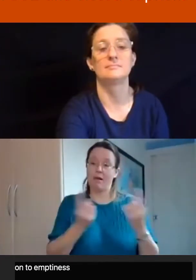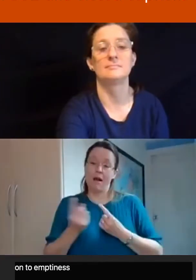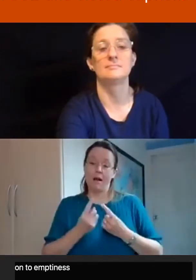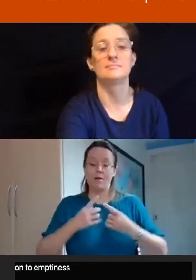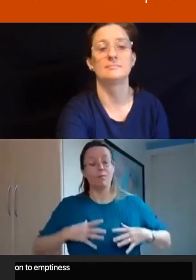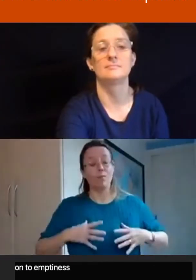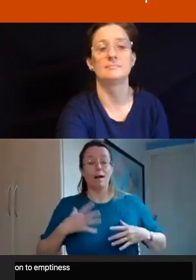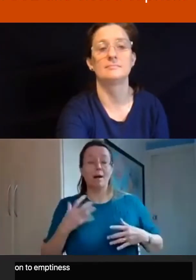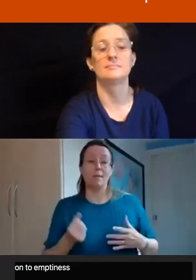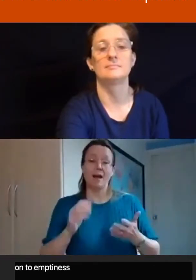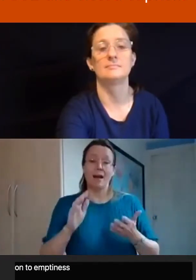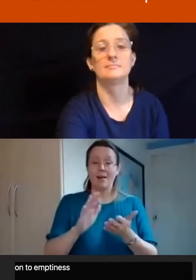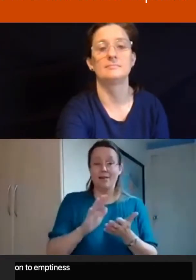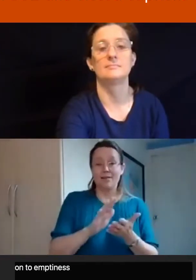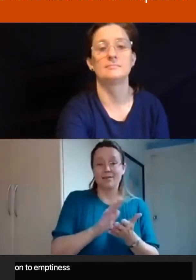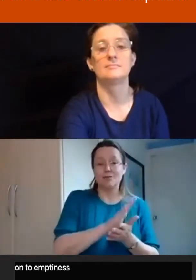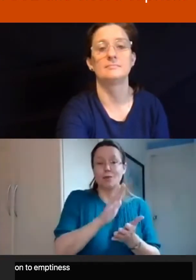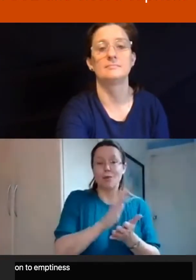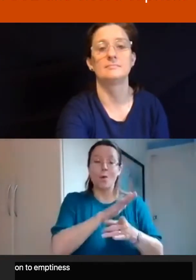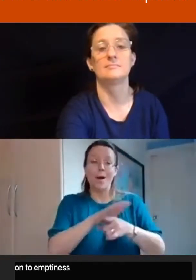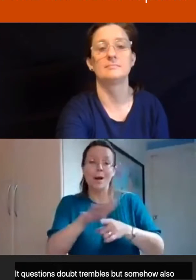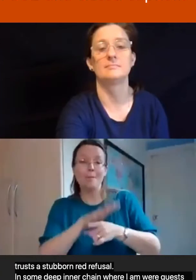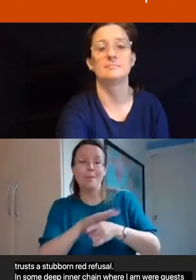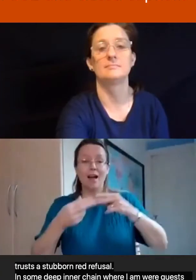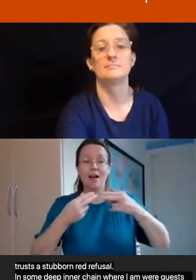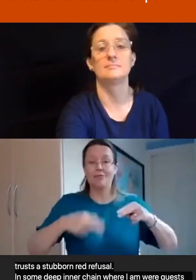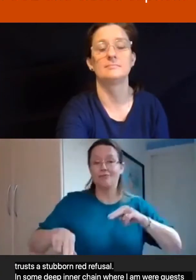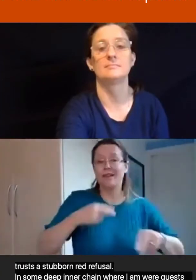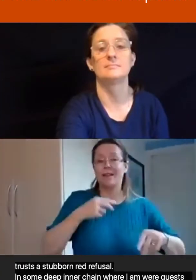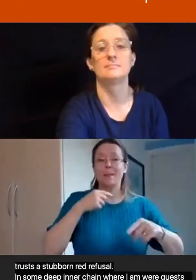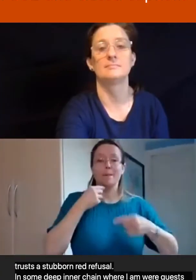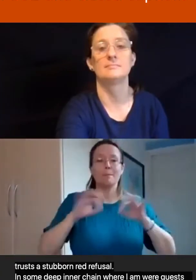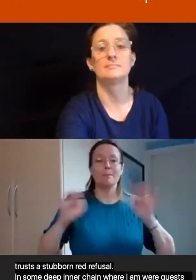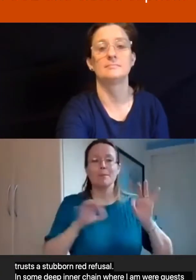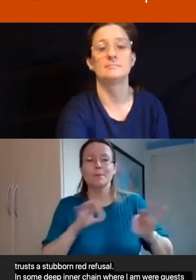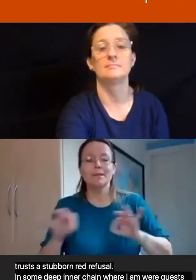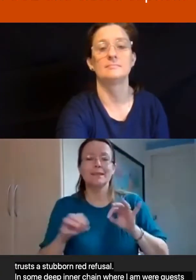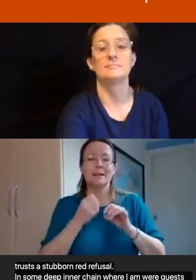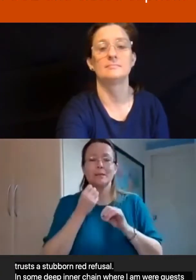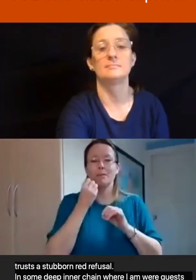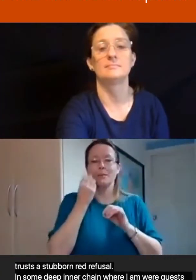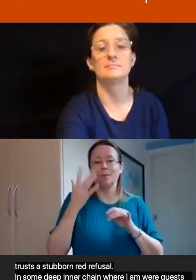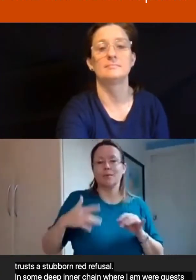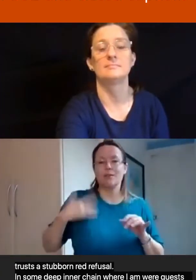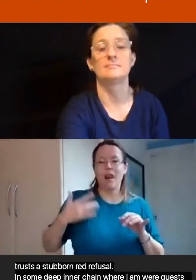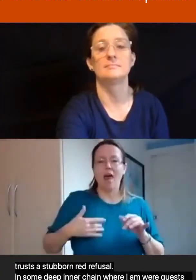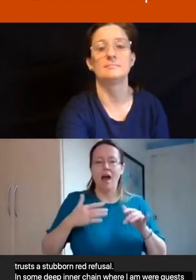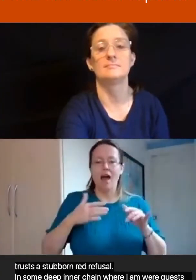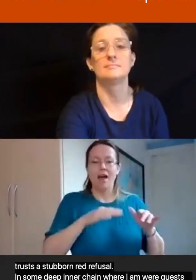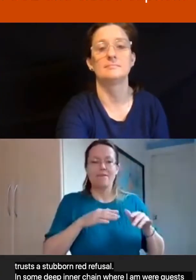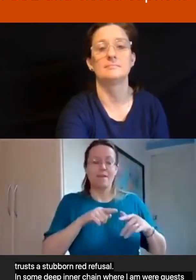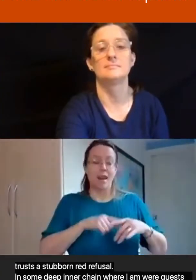where life and life, blood and blood, dance rhythms of hope and hurt. Life's unsteady